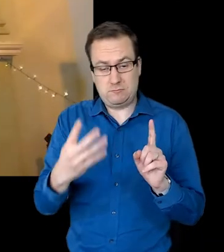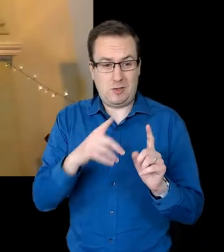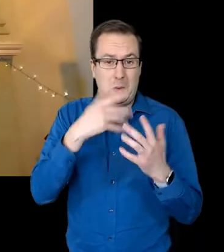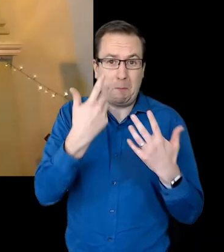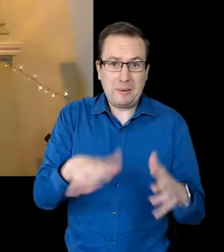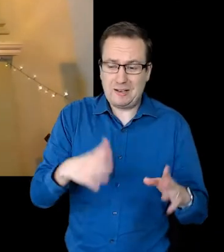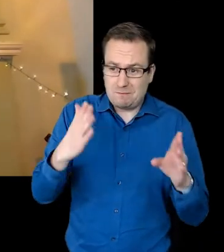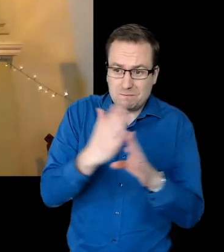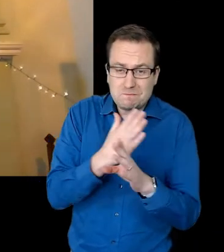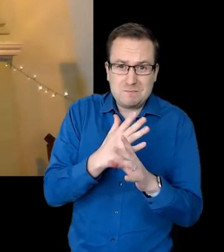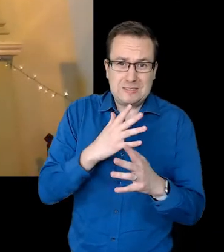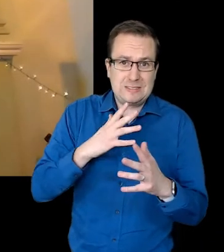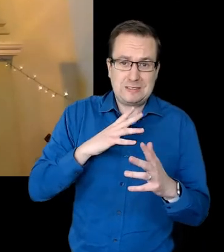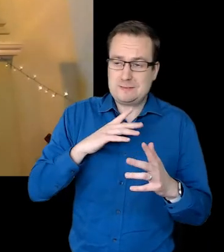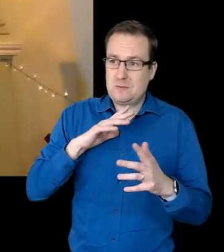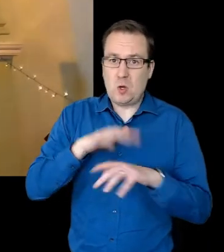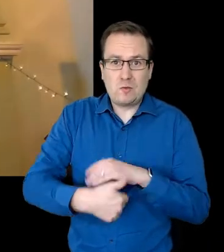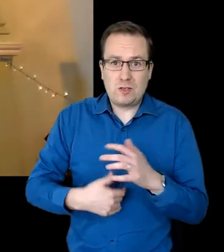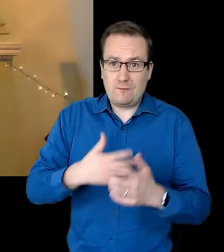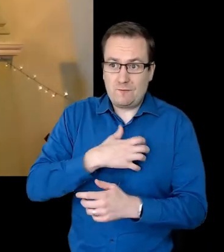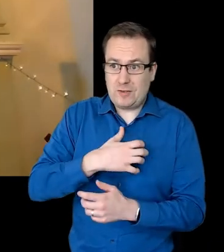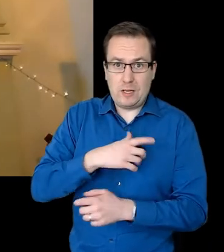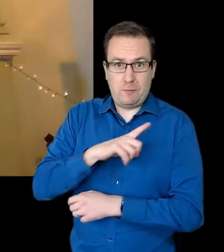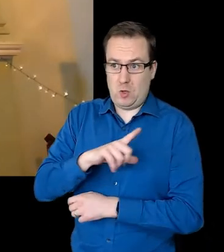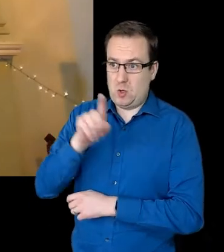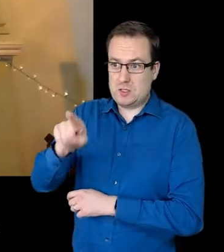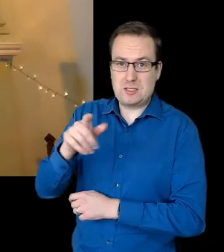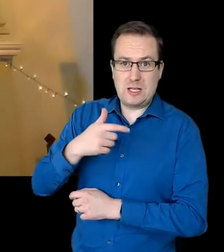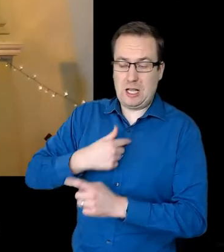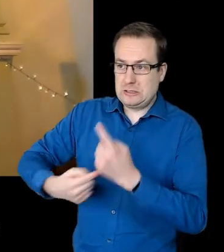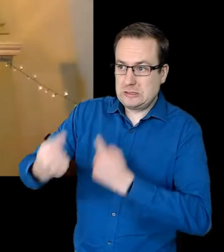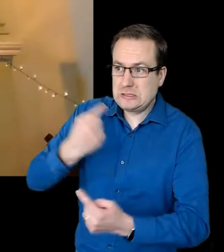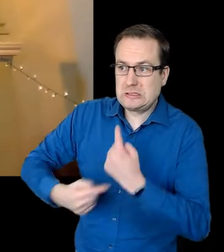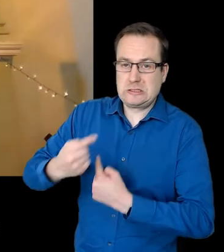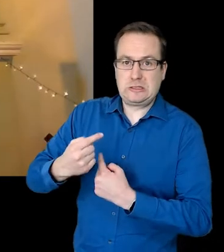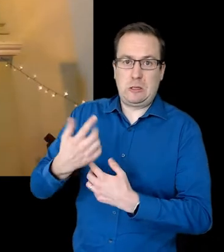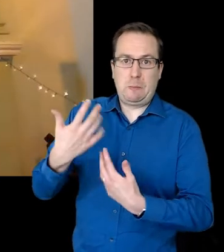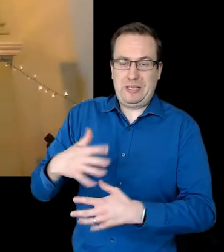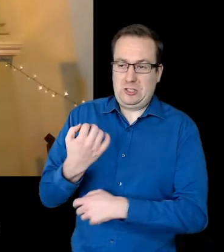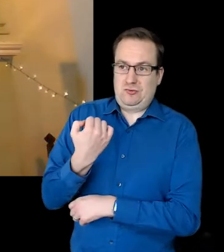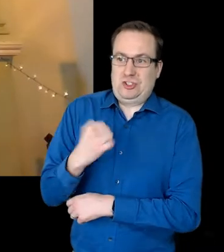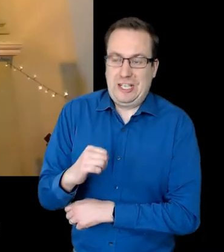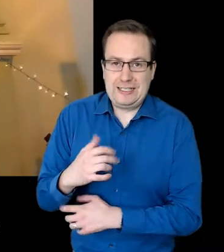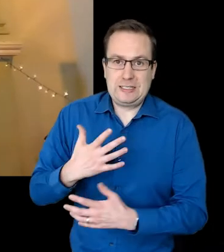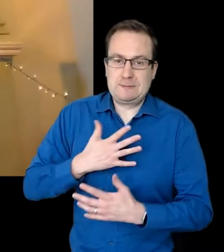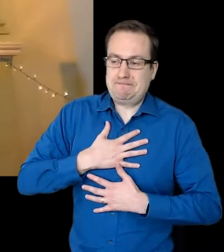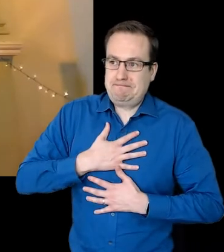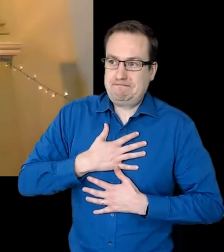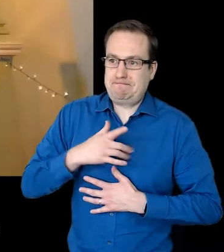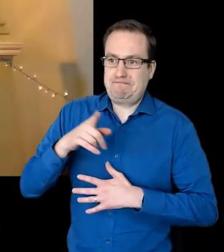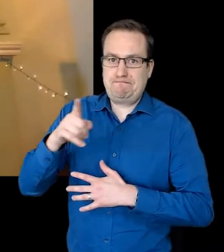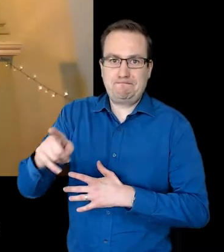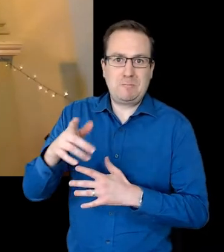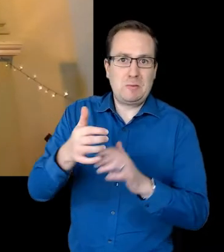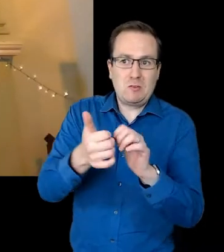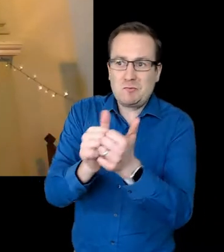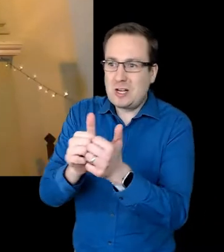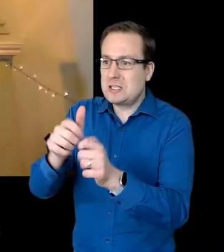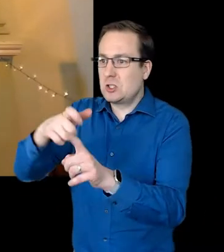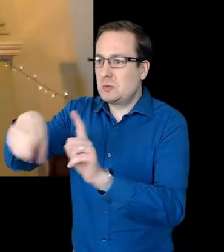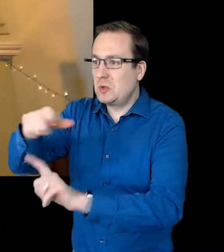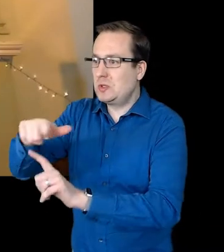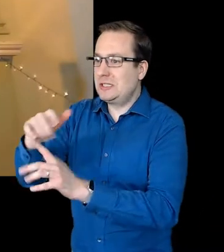well-being, their livelihood and their lives. A constant fear of being rejected by friends, loved ones and community